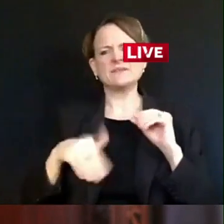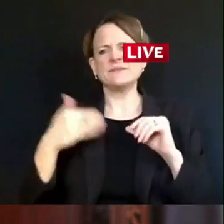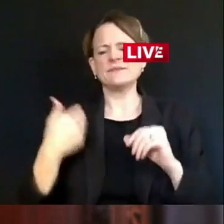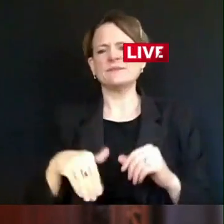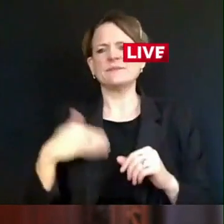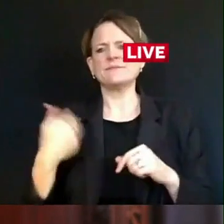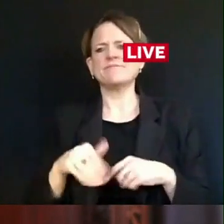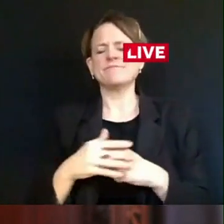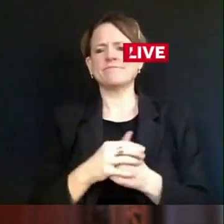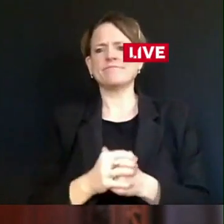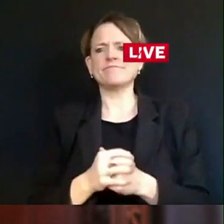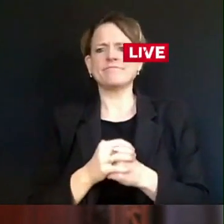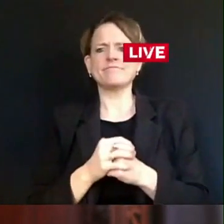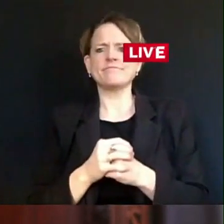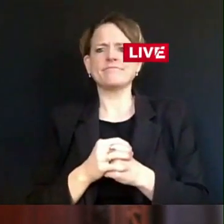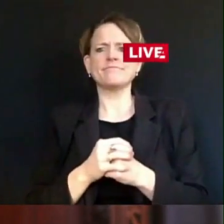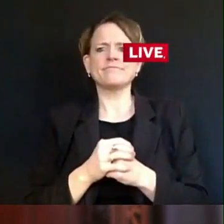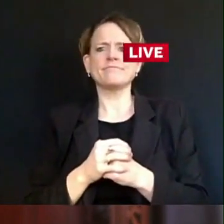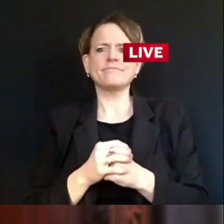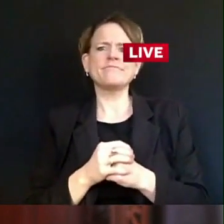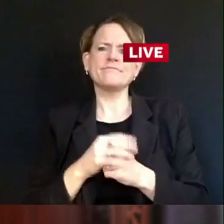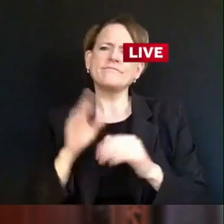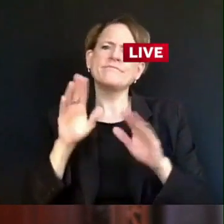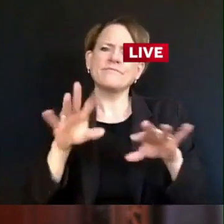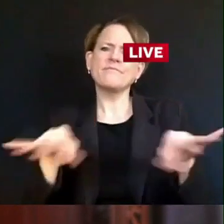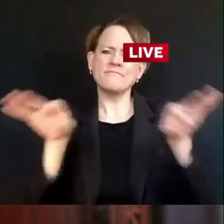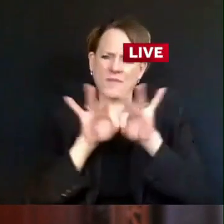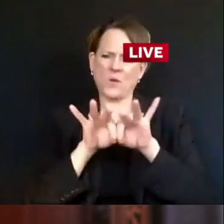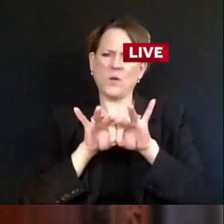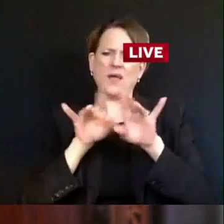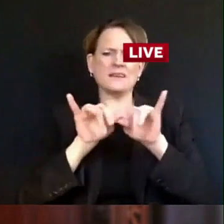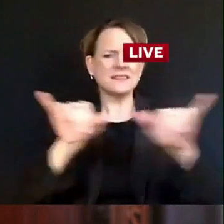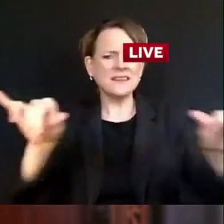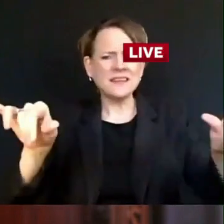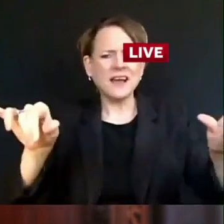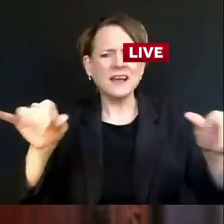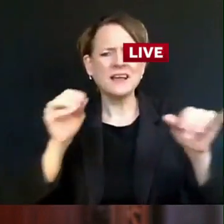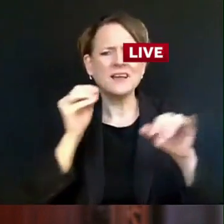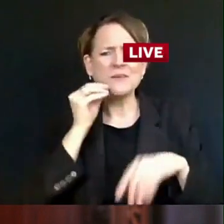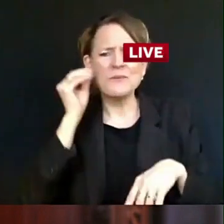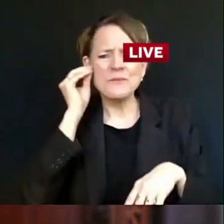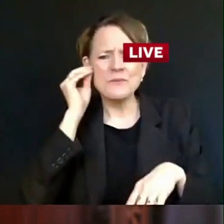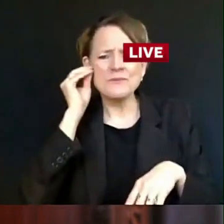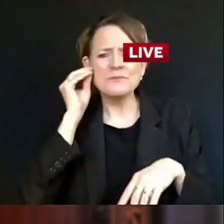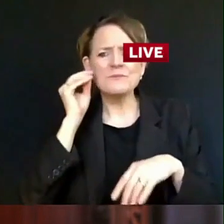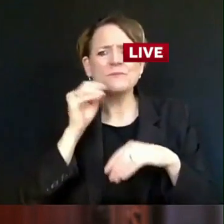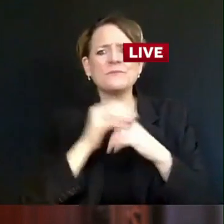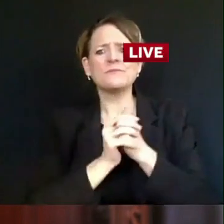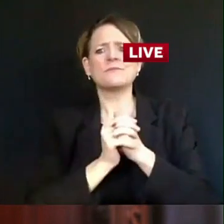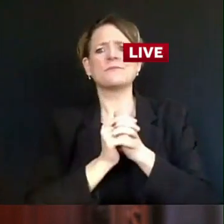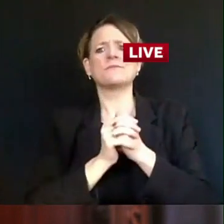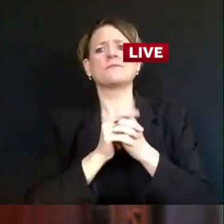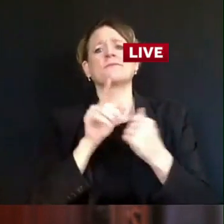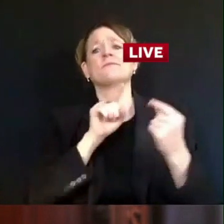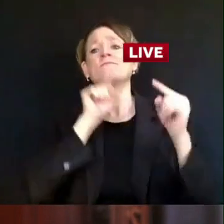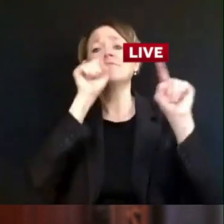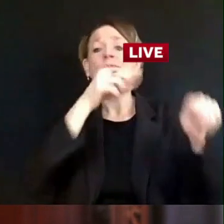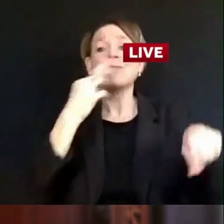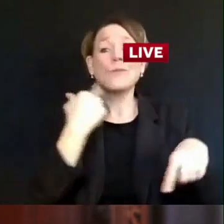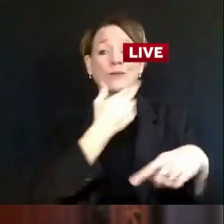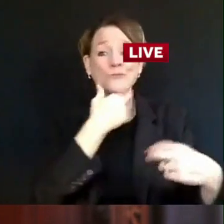every time you get to takeout instead of dining in, and every time you make another sacrifice after months of